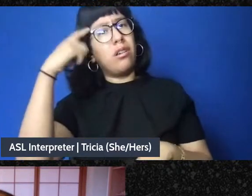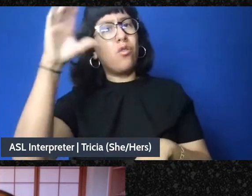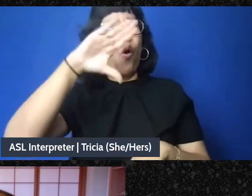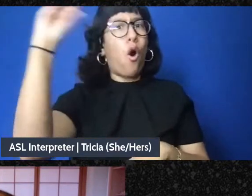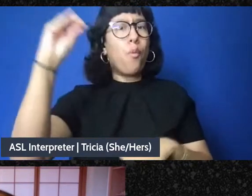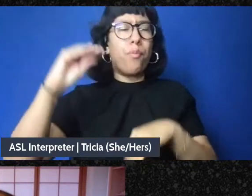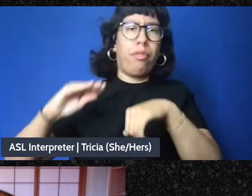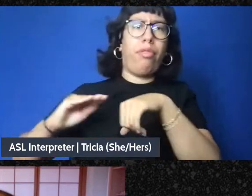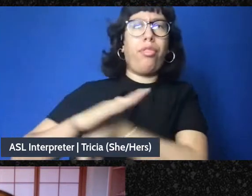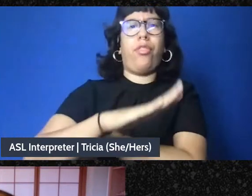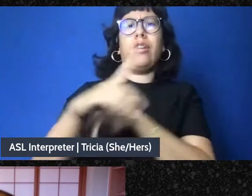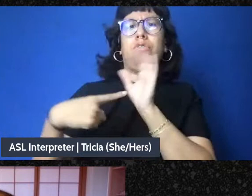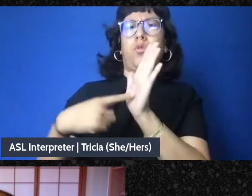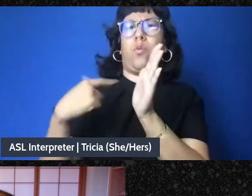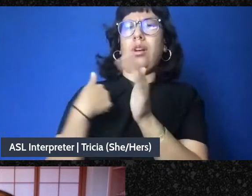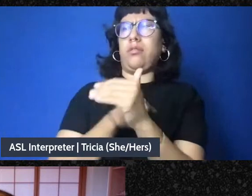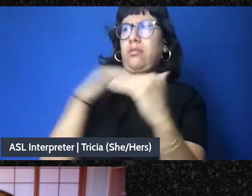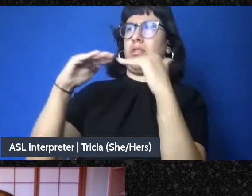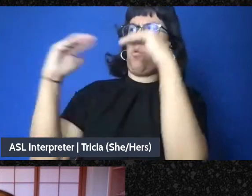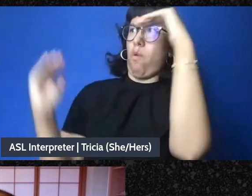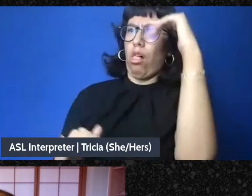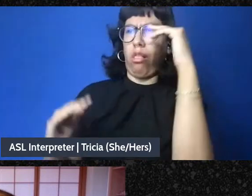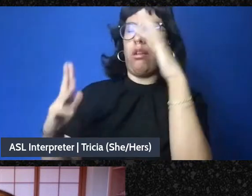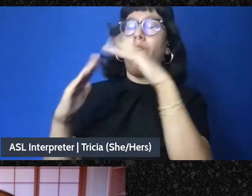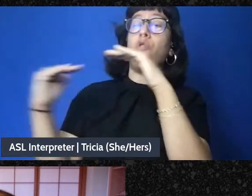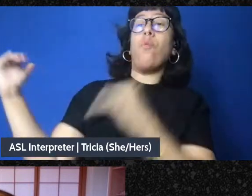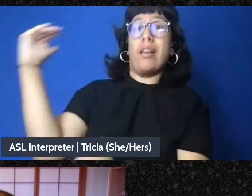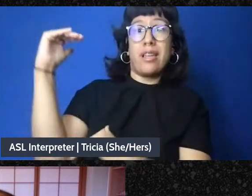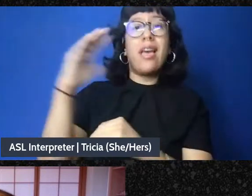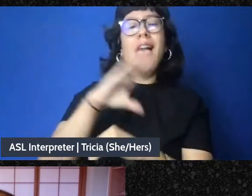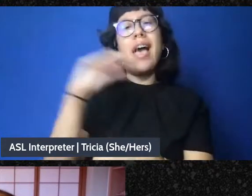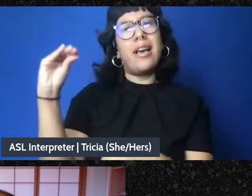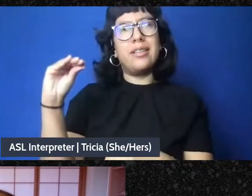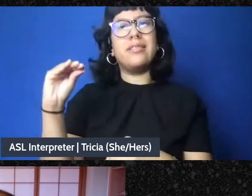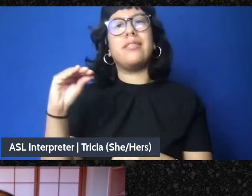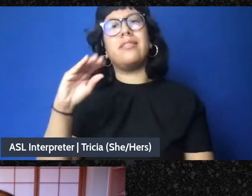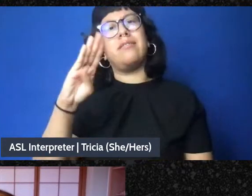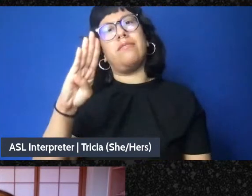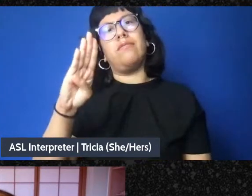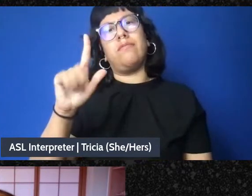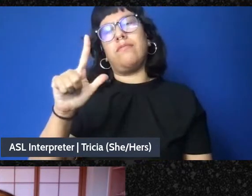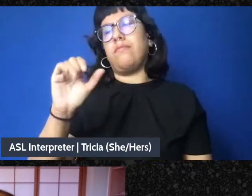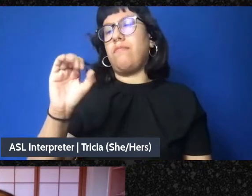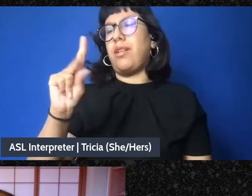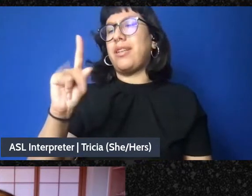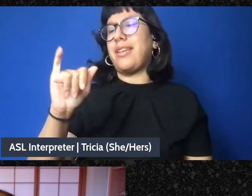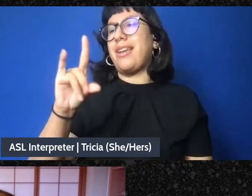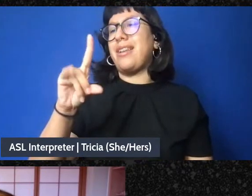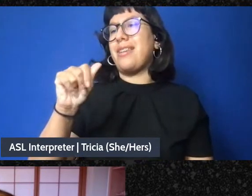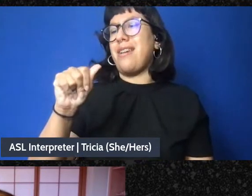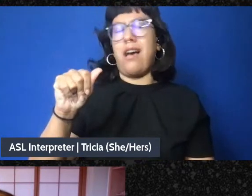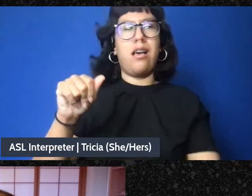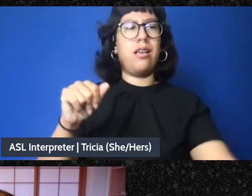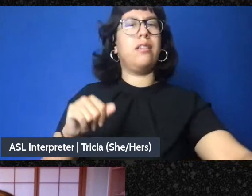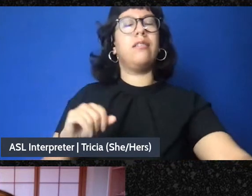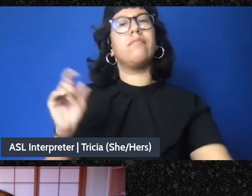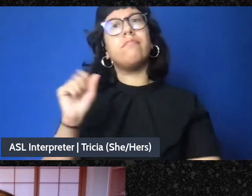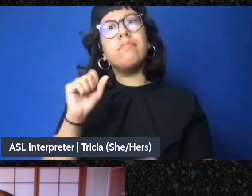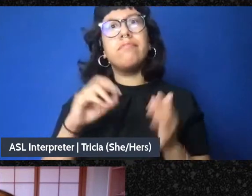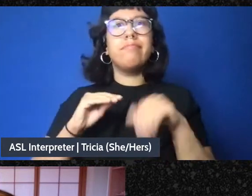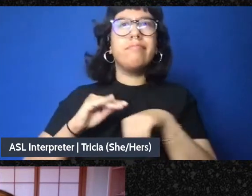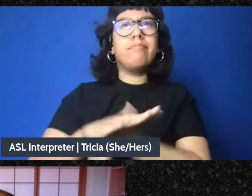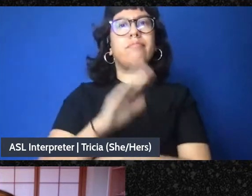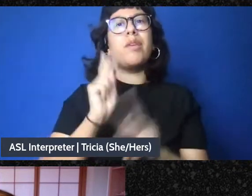material inequality and how blockadia, for example, works against toxic industries and people's recovery work